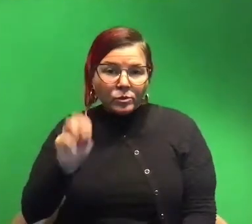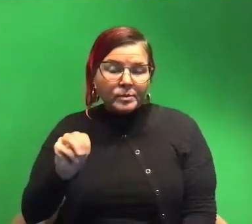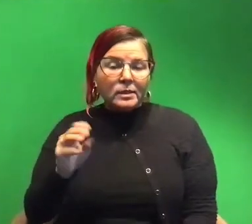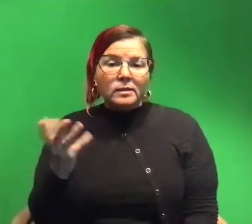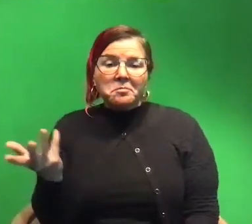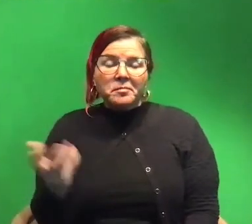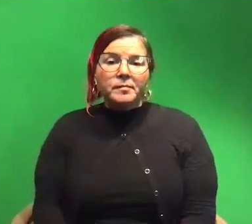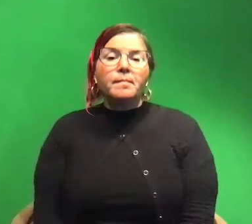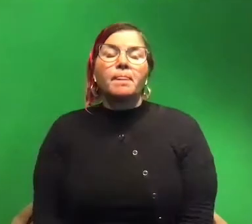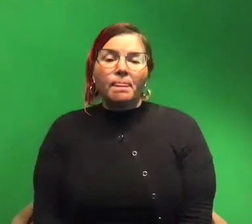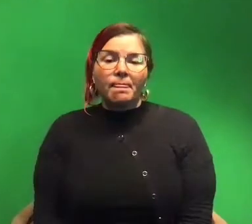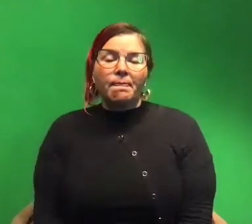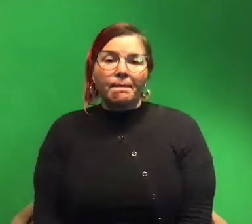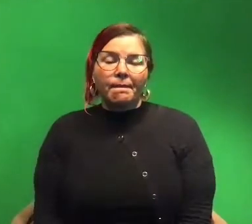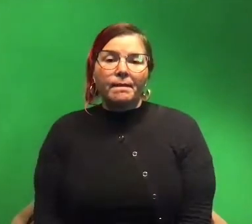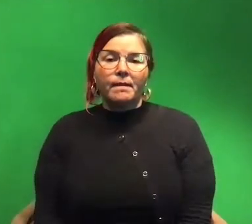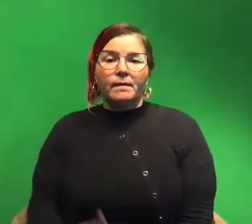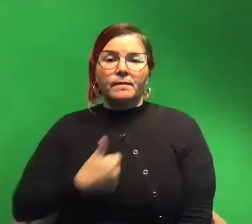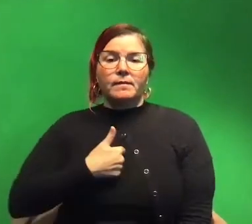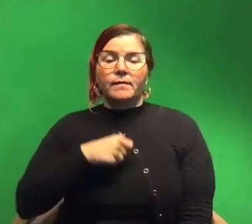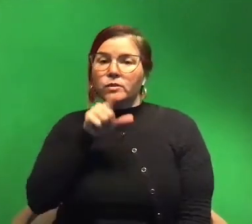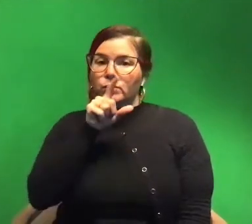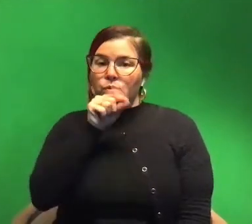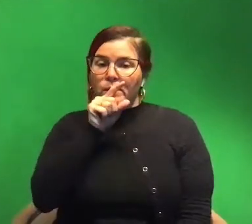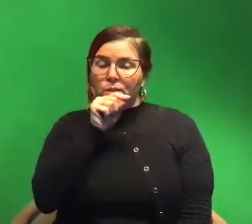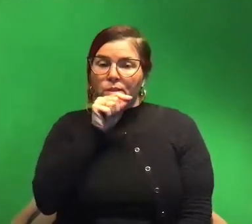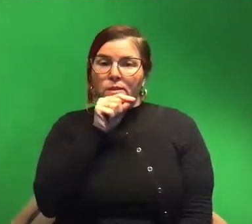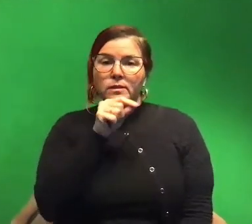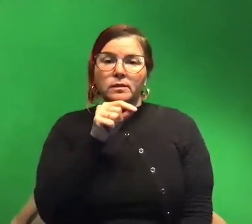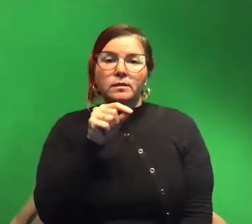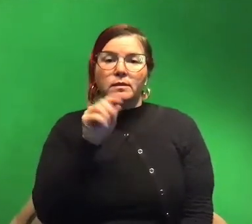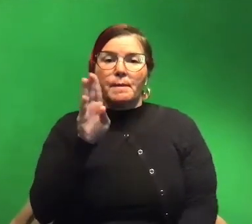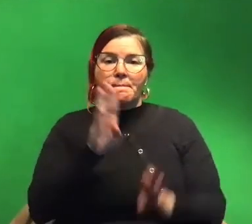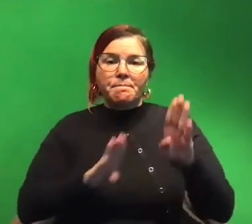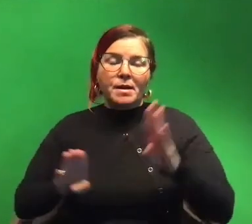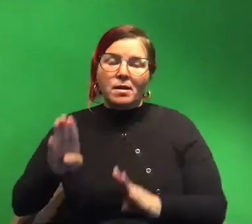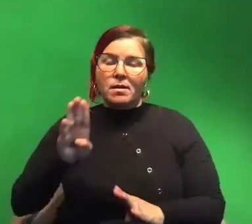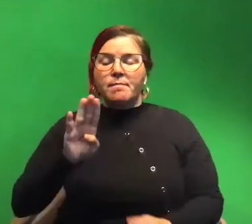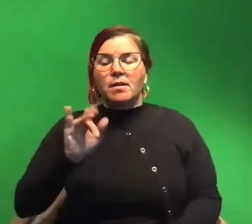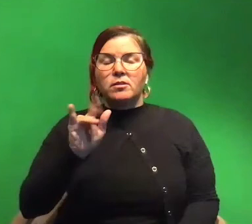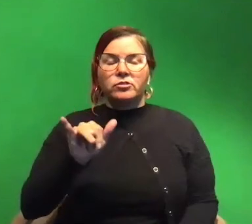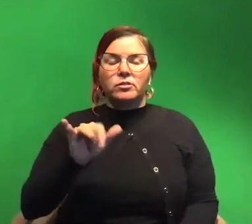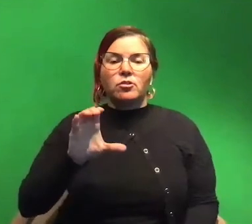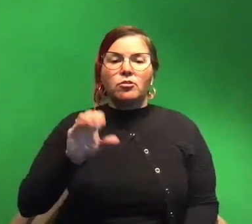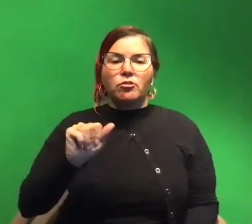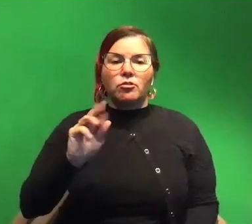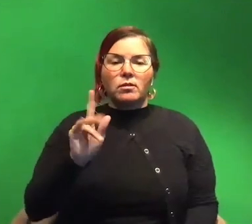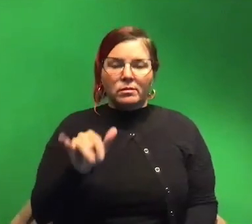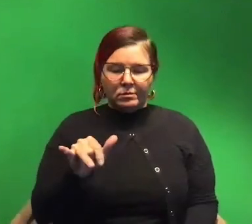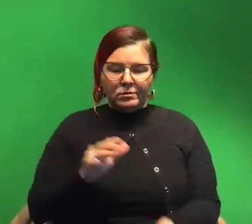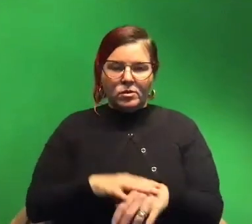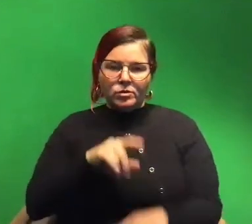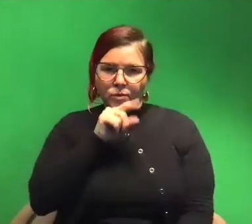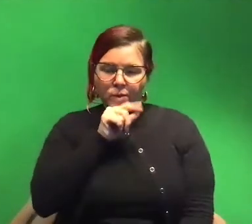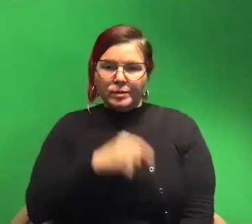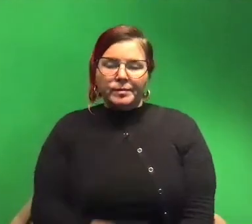that sure um i'm on twitter i am um biology carly on twitter and um